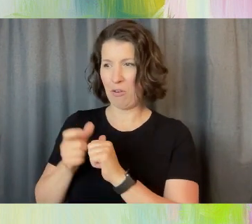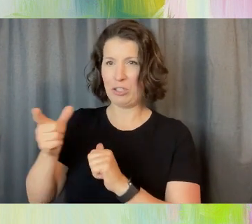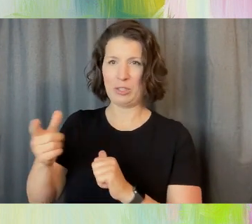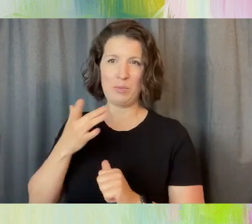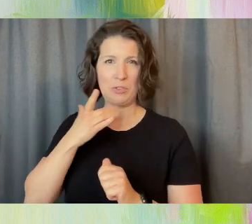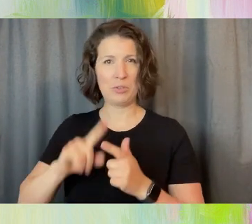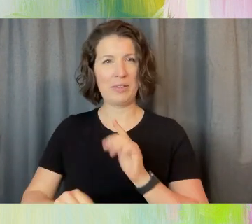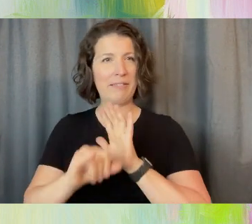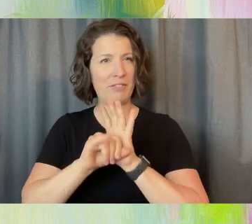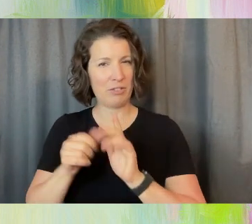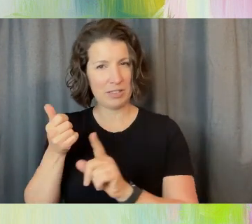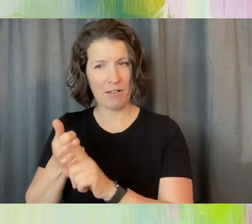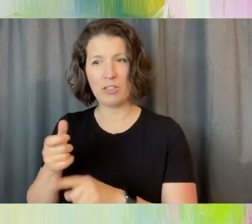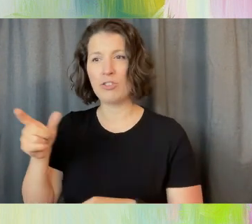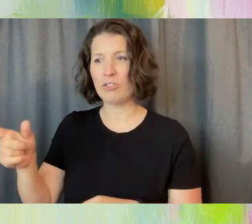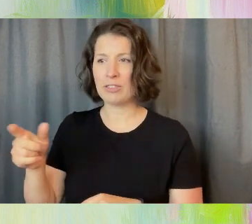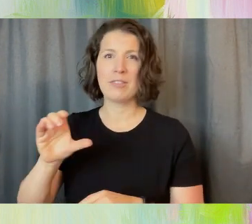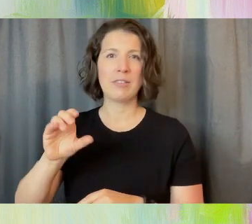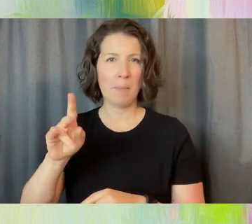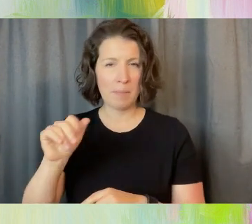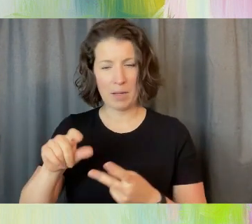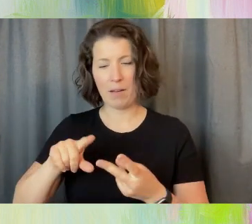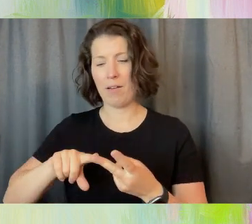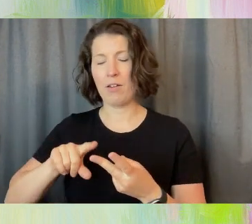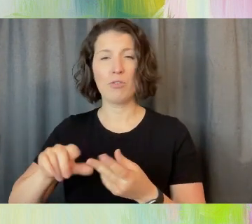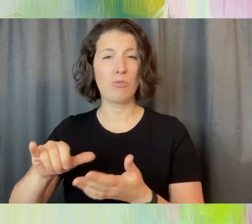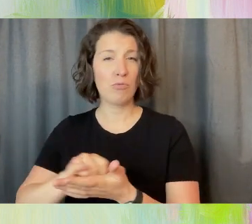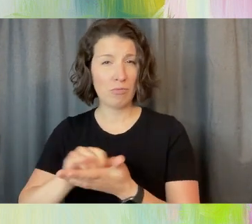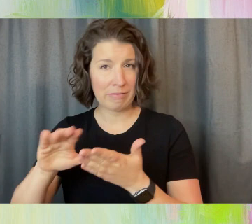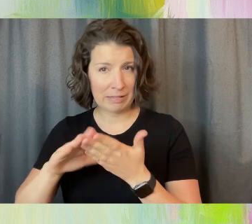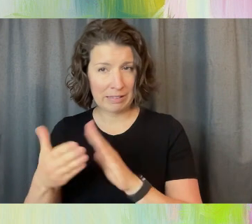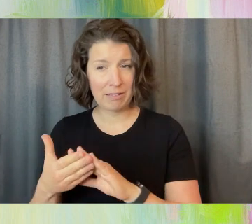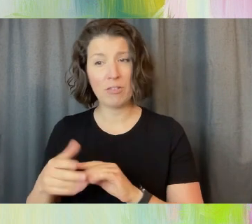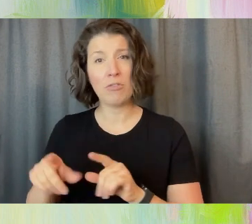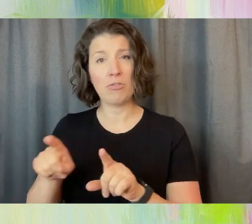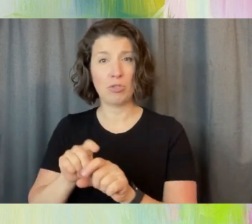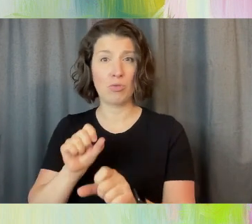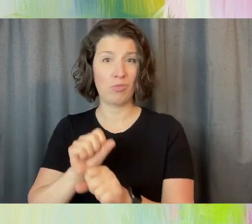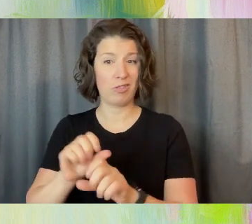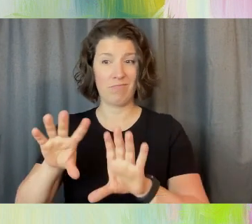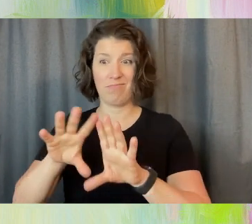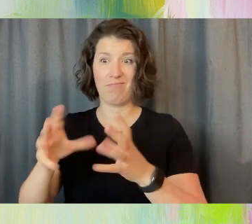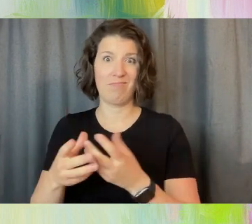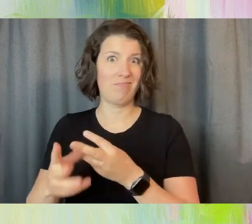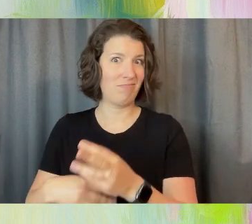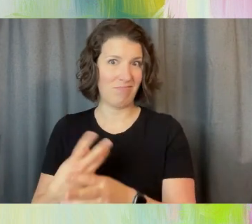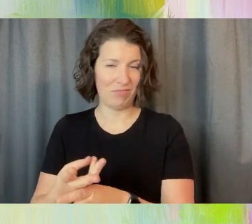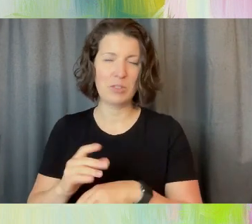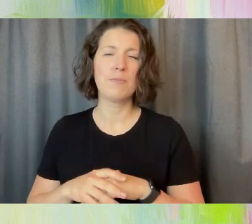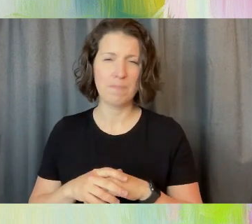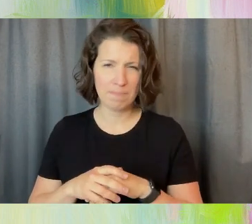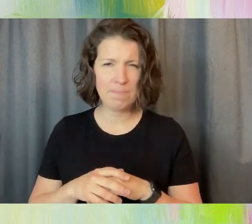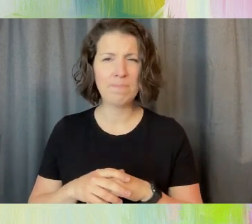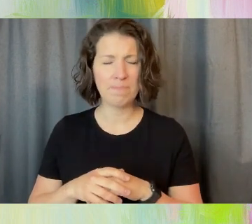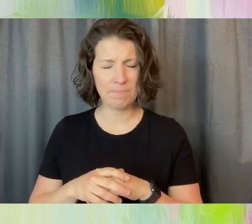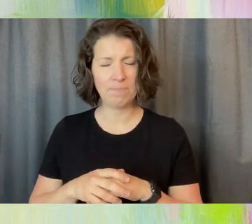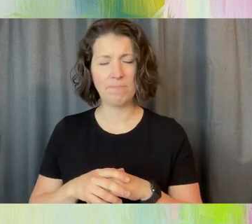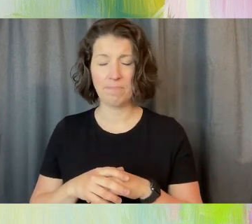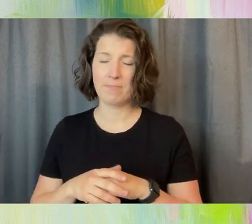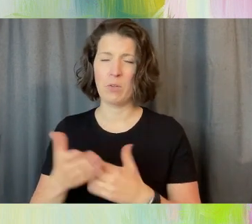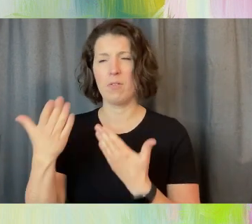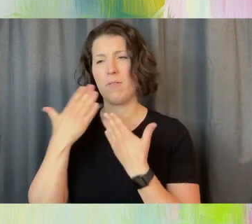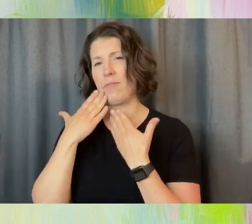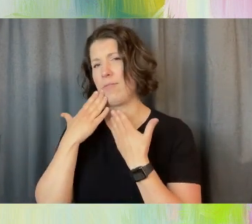Columbia, she's in New York City, and she also works globally. So I would, it is, thank you to